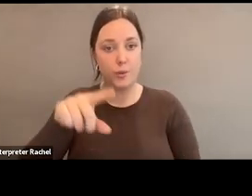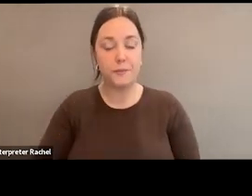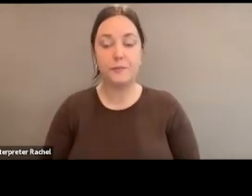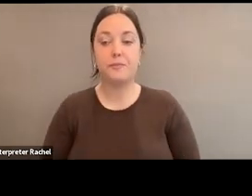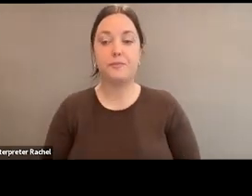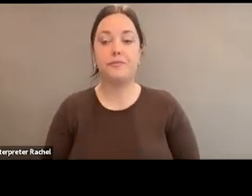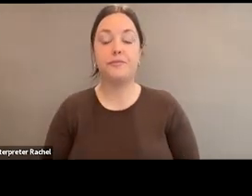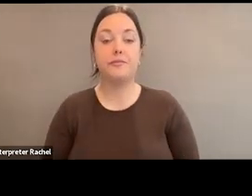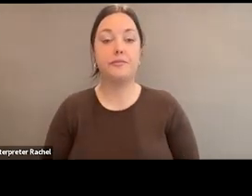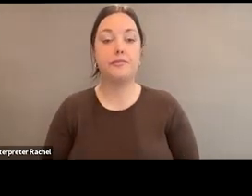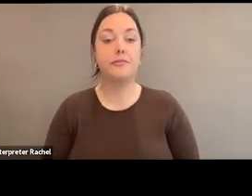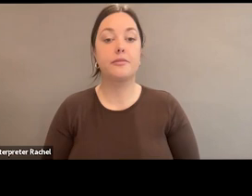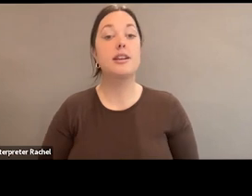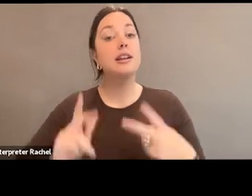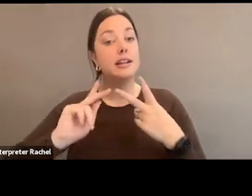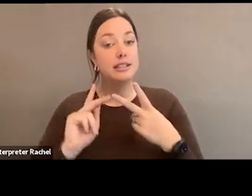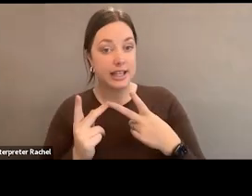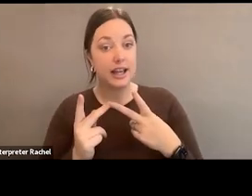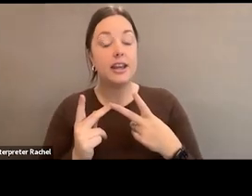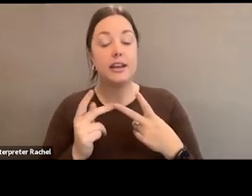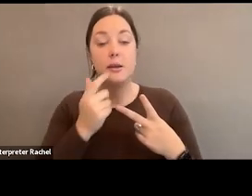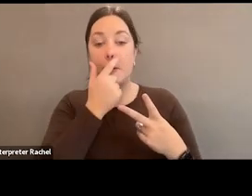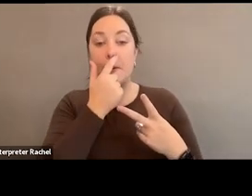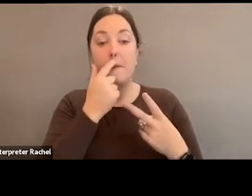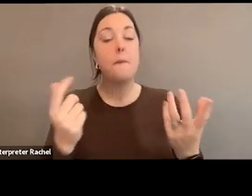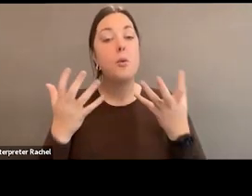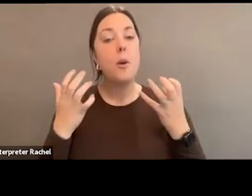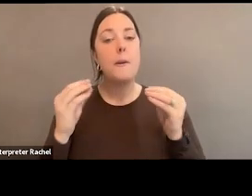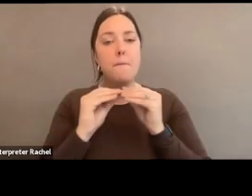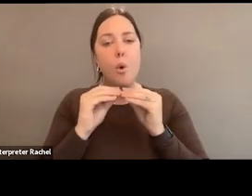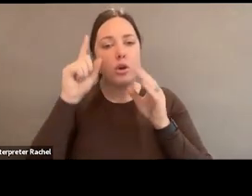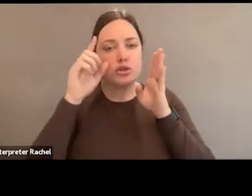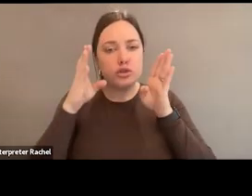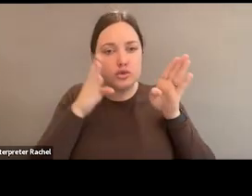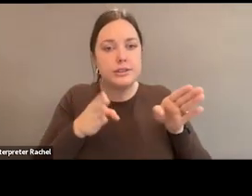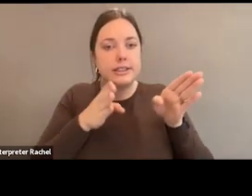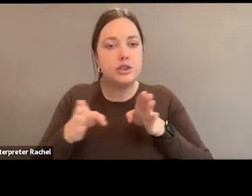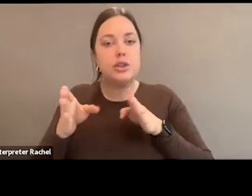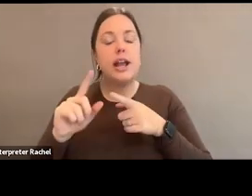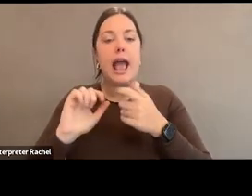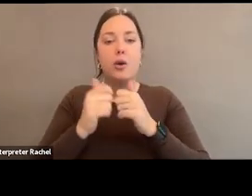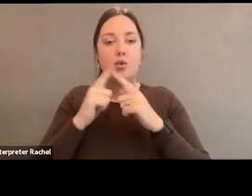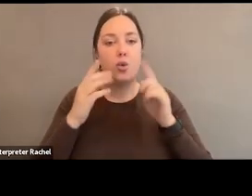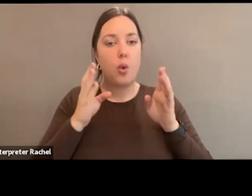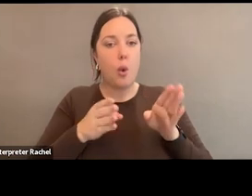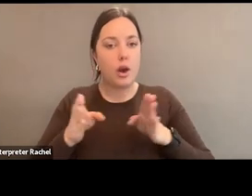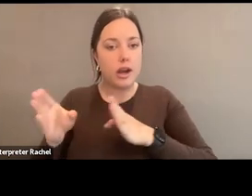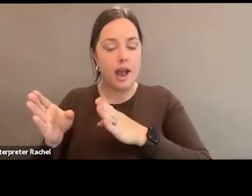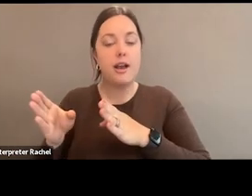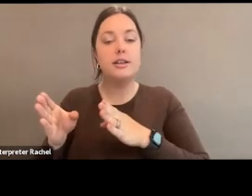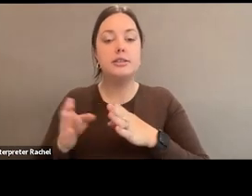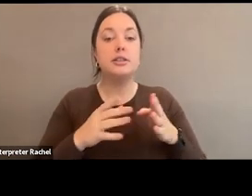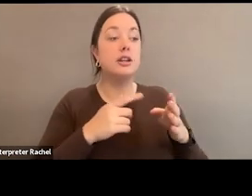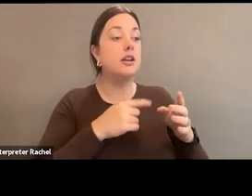And secondly, we also want to have a little bit more strategic idea about organizing some timely fly-ins to bring the grassroots